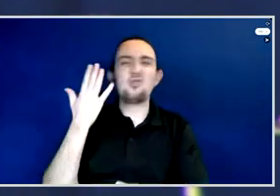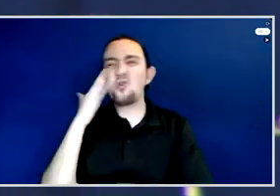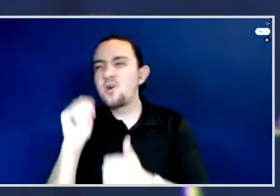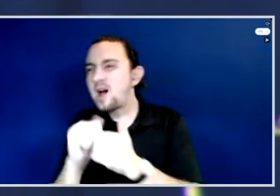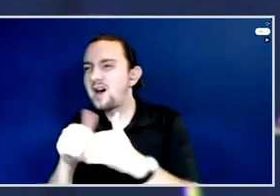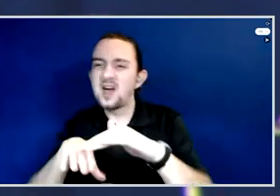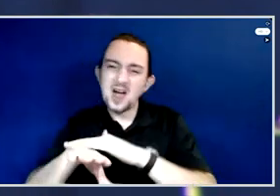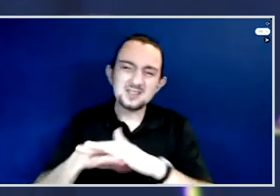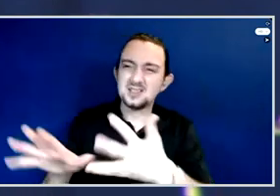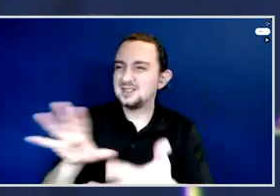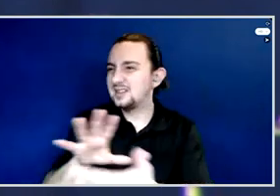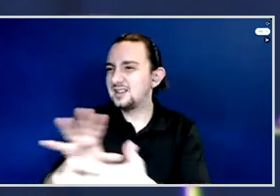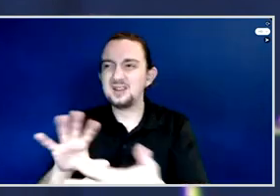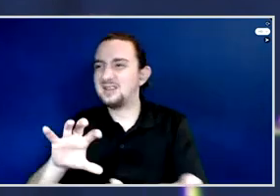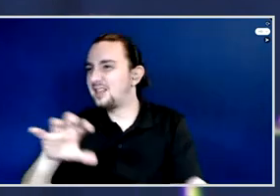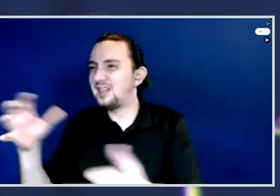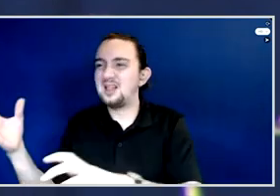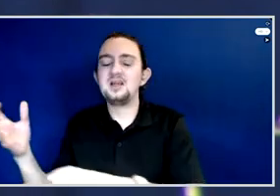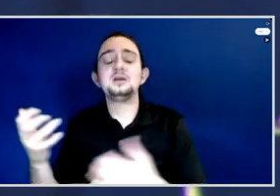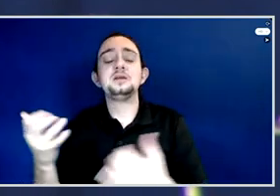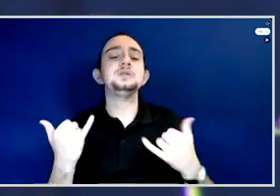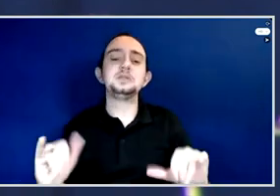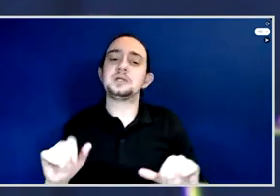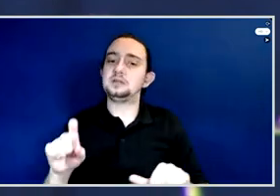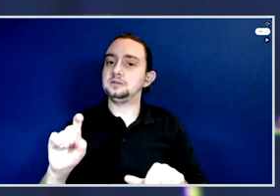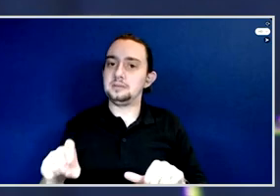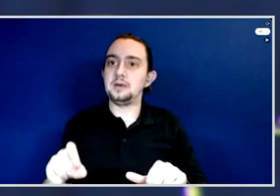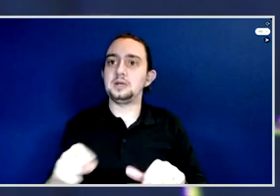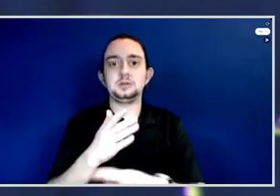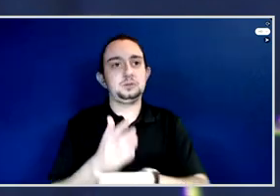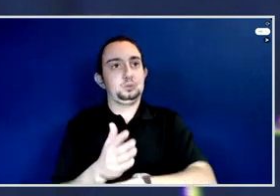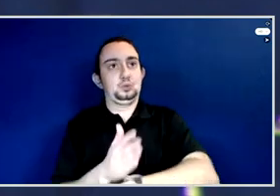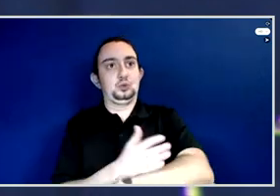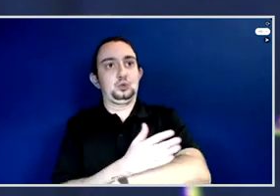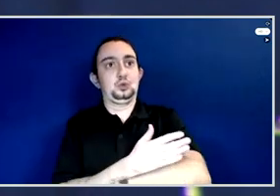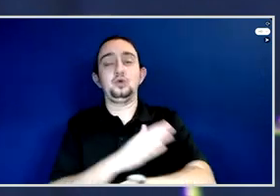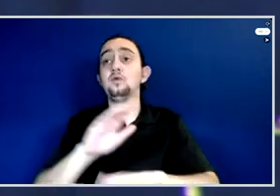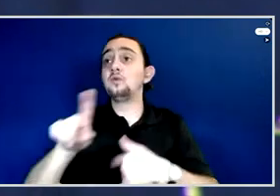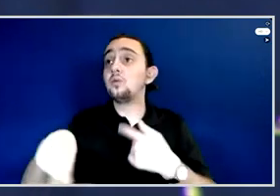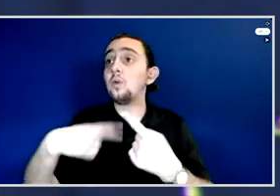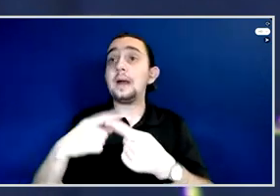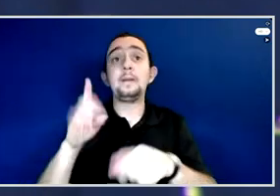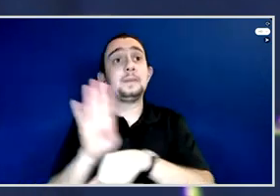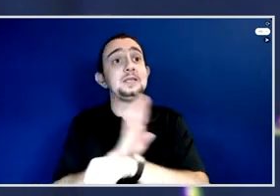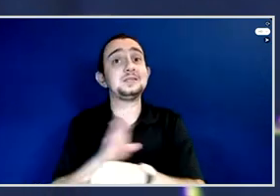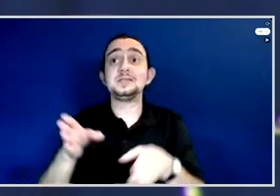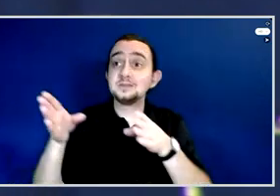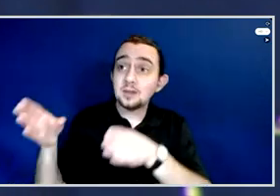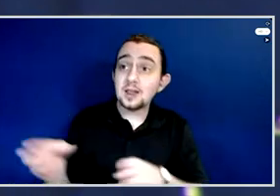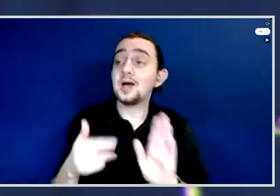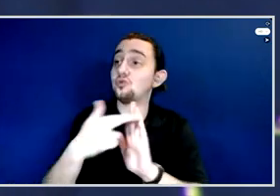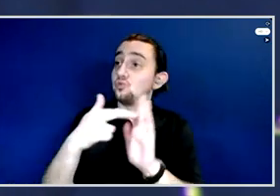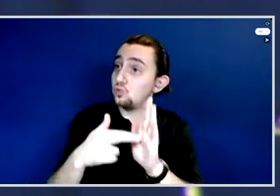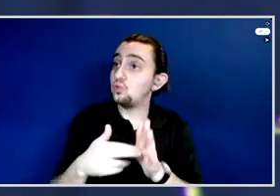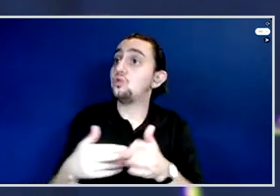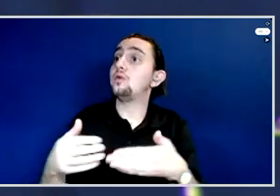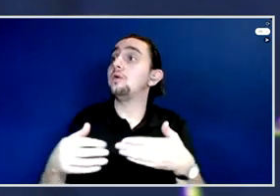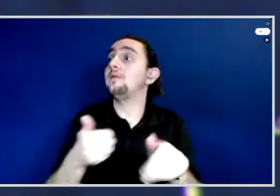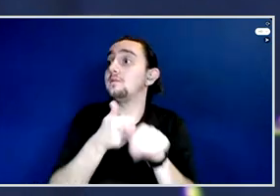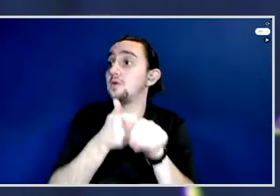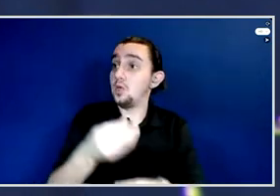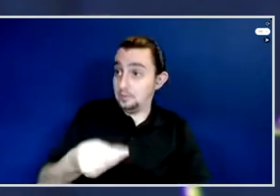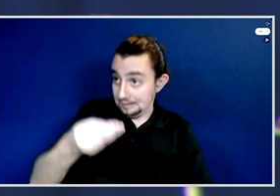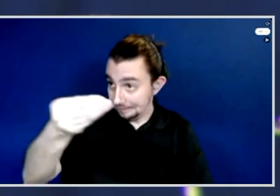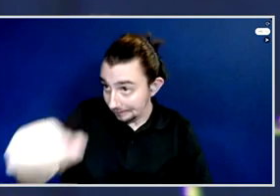mandate we give to the institutions, they are executed. We still have to make sure that the legal frameworks and tools that we have